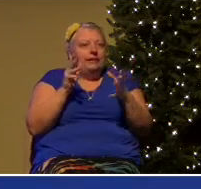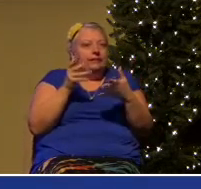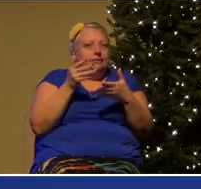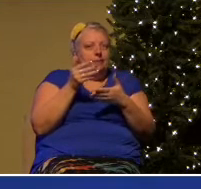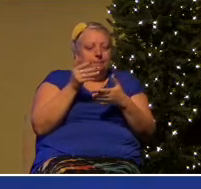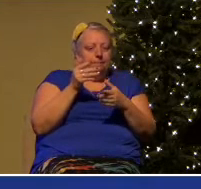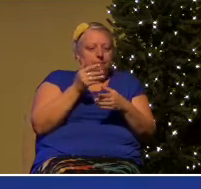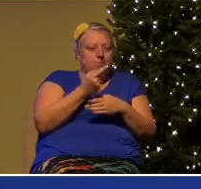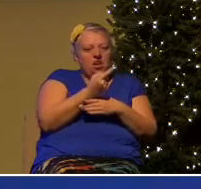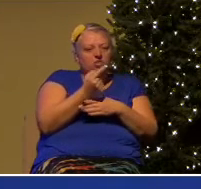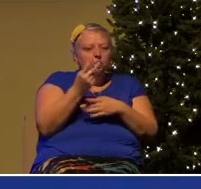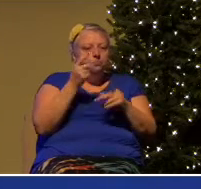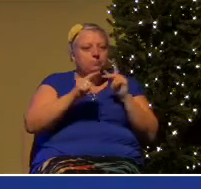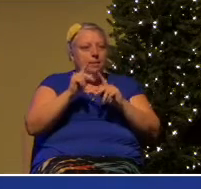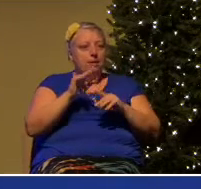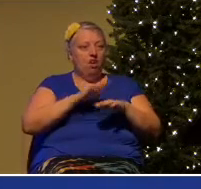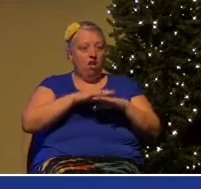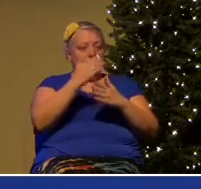there another person?